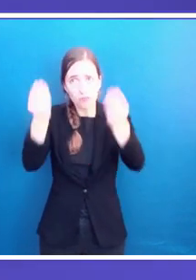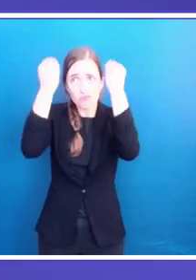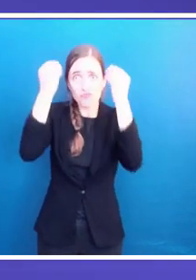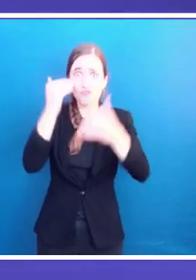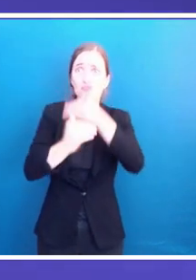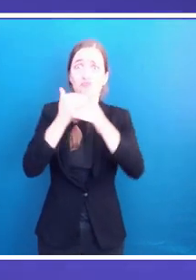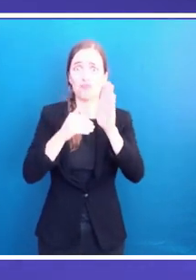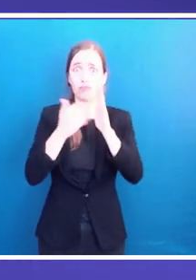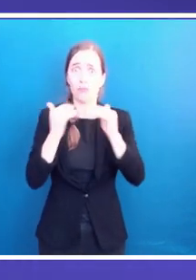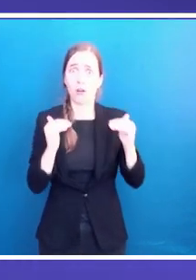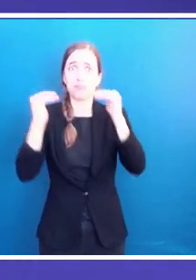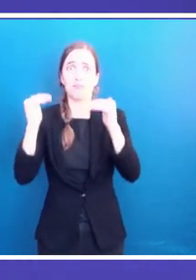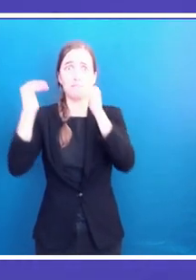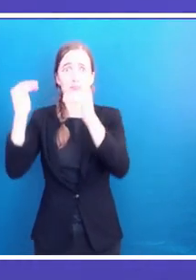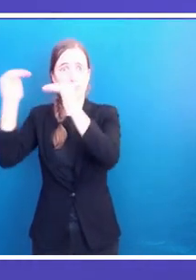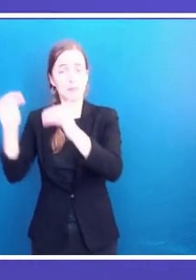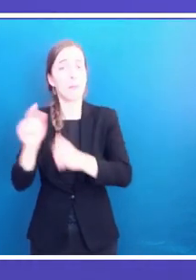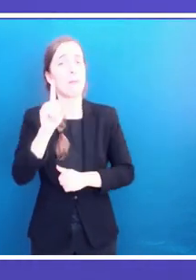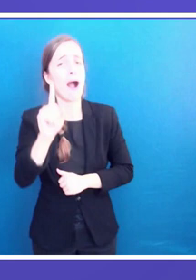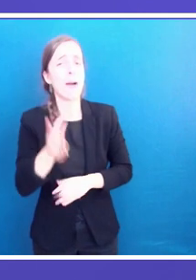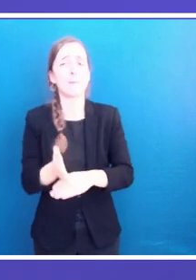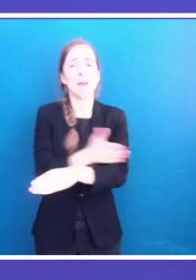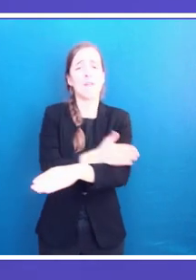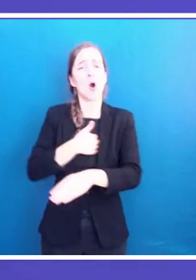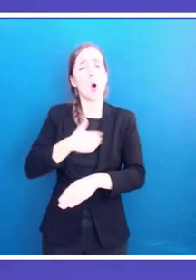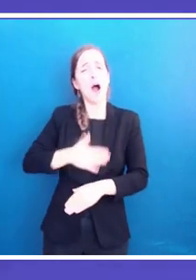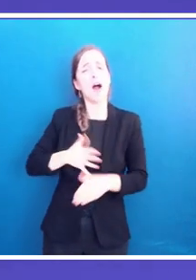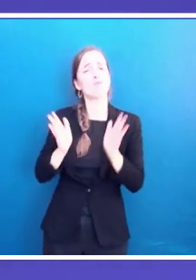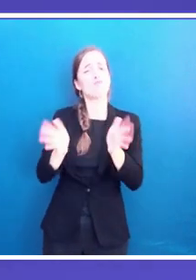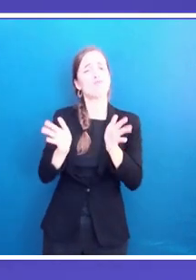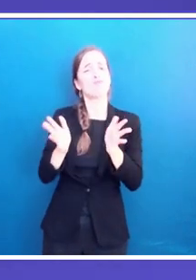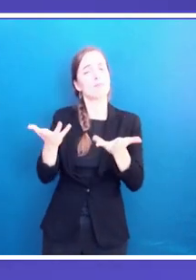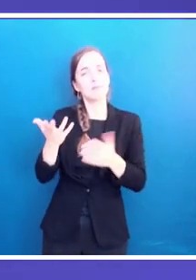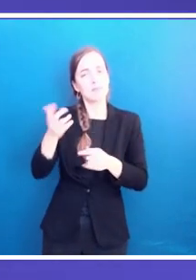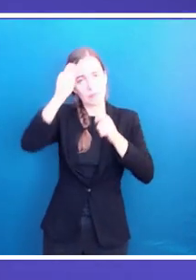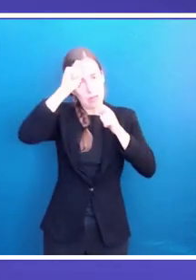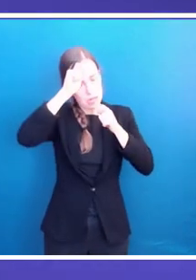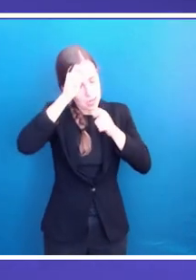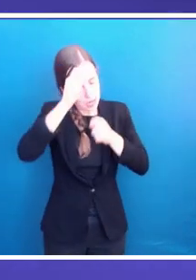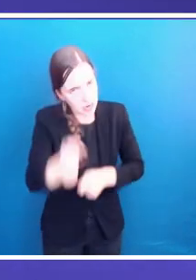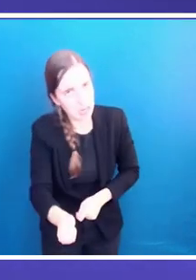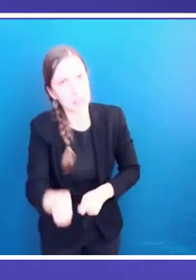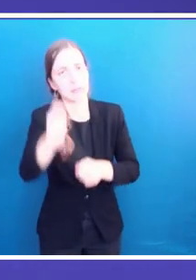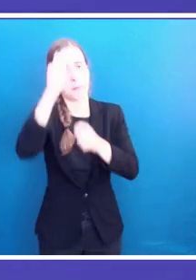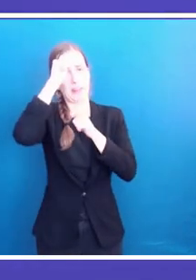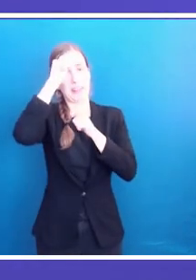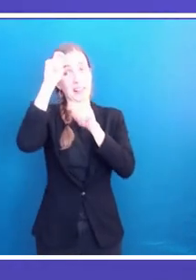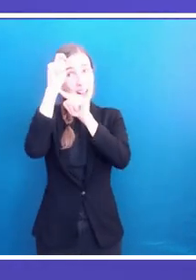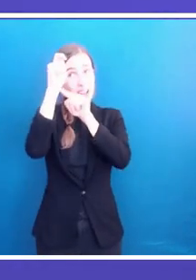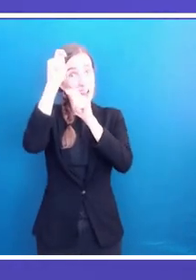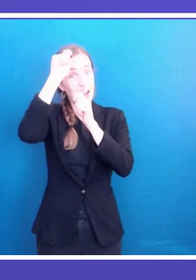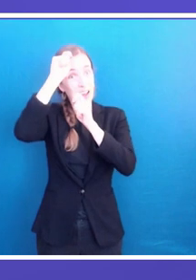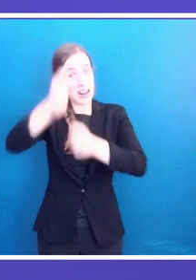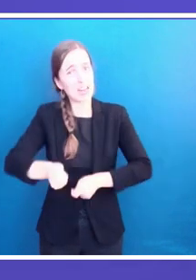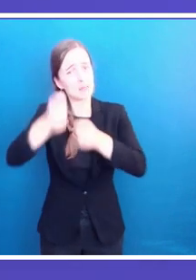the importance of tolerance and respect to others while acknowledging differences in the